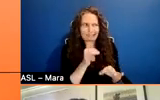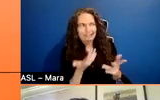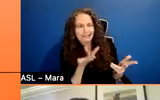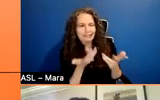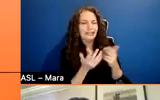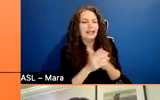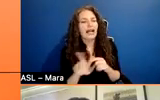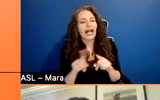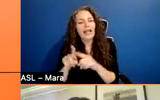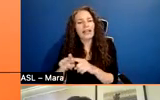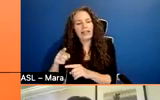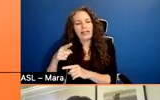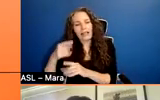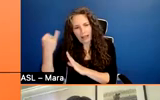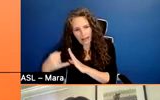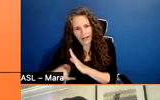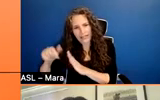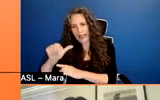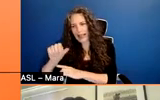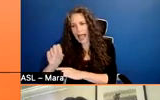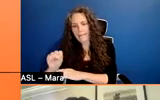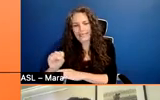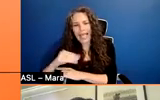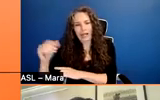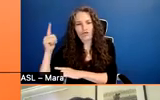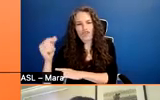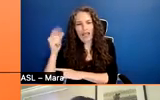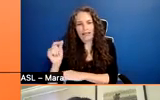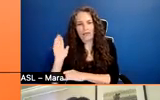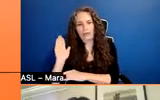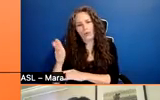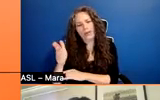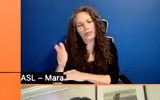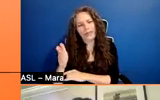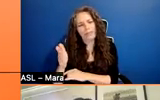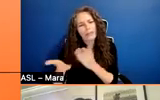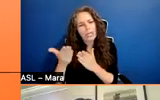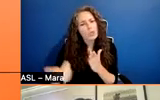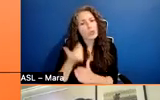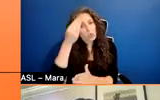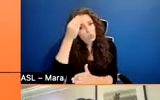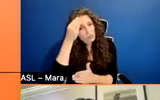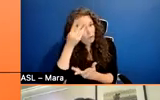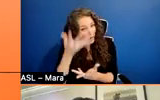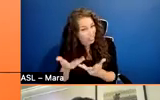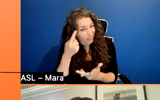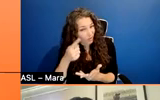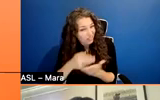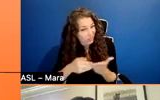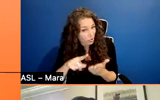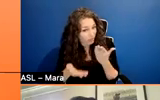artists labs and grants, which, uh, may be a little bit more unfamiliar to some of you. And then, um,